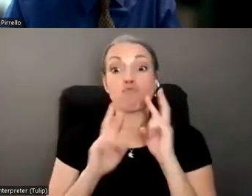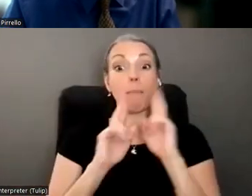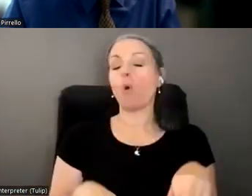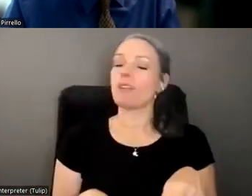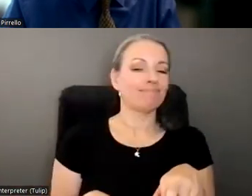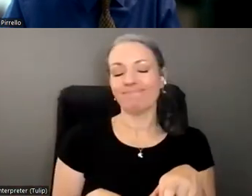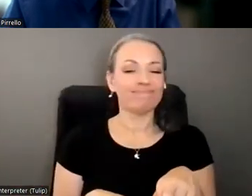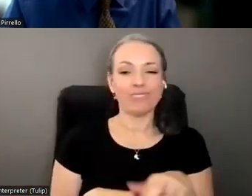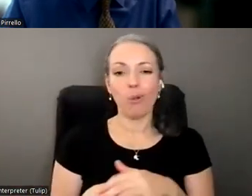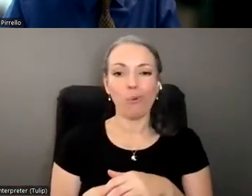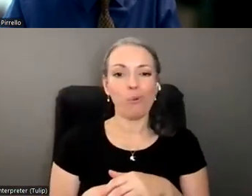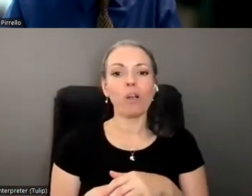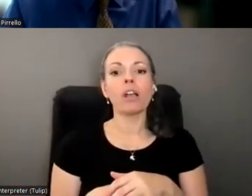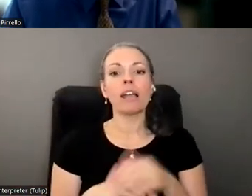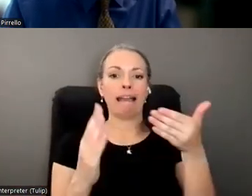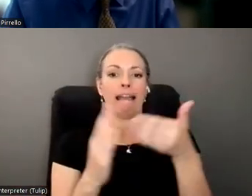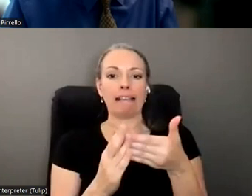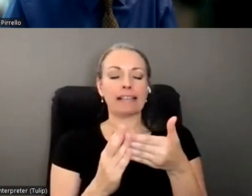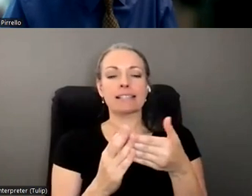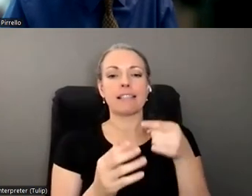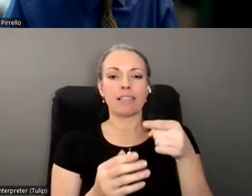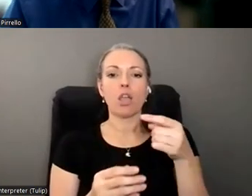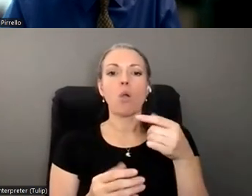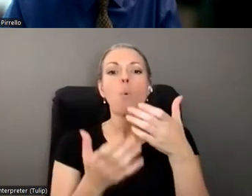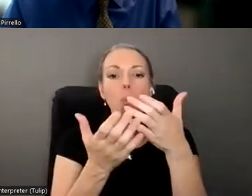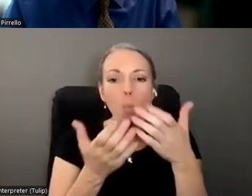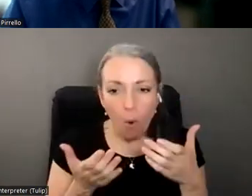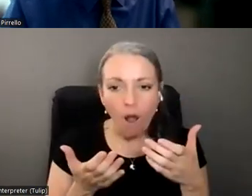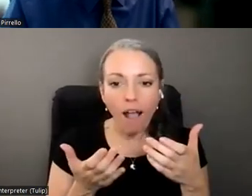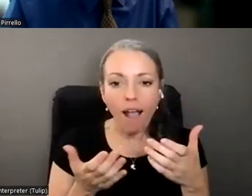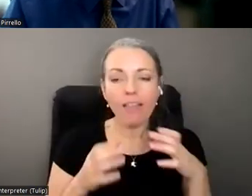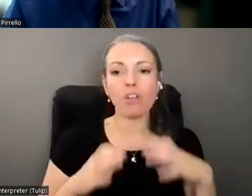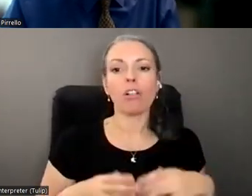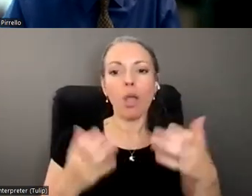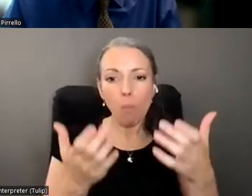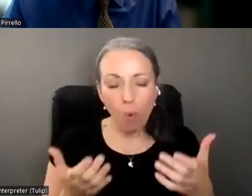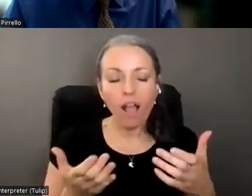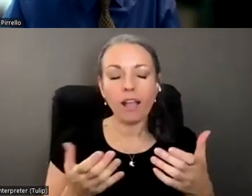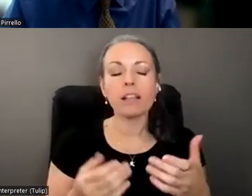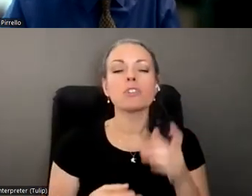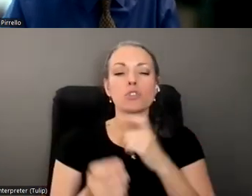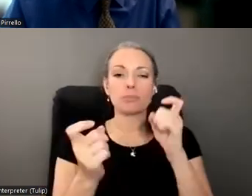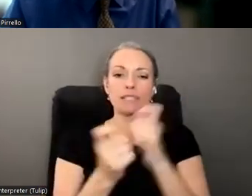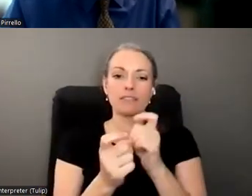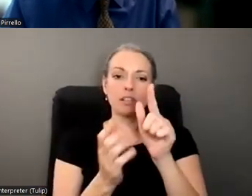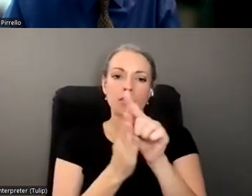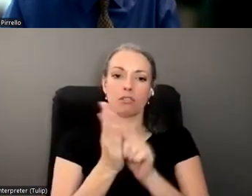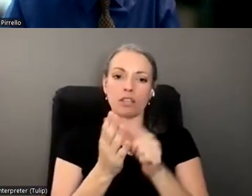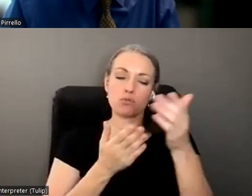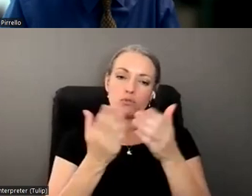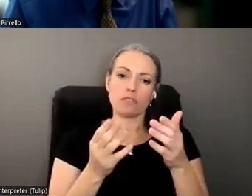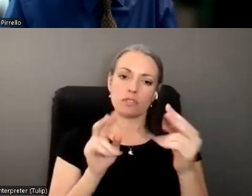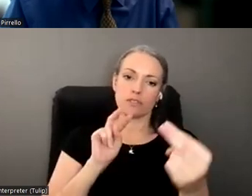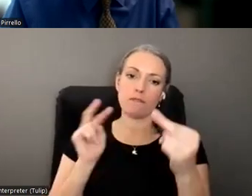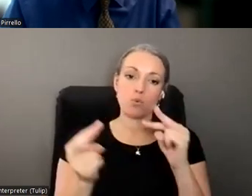um, against their client's wishes. So, uh, from specifically the legal services perspective, um, it's